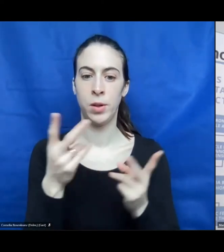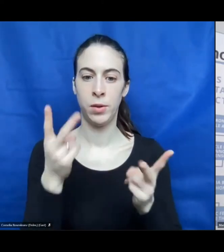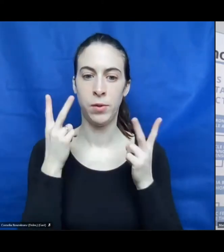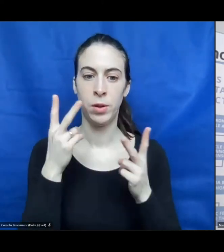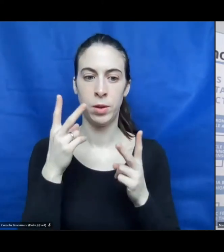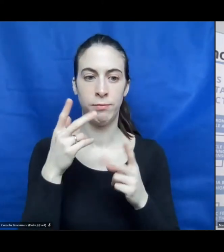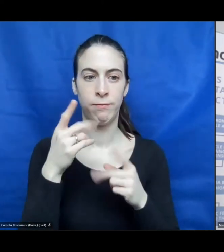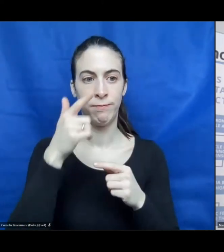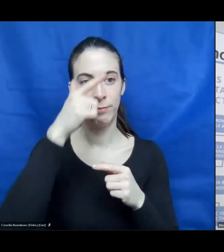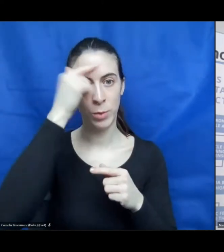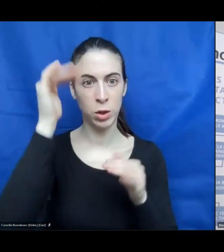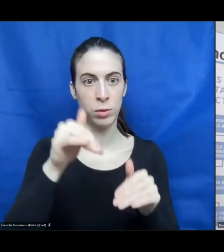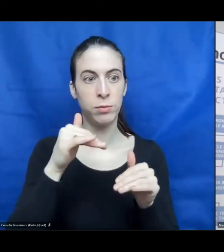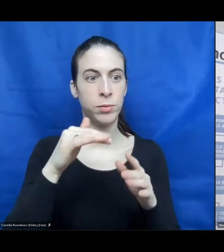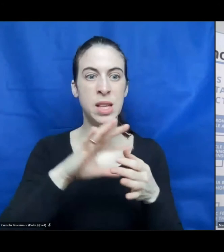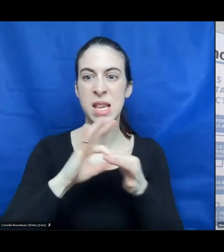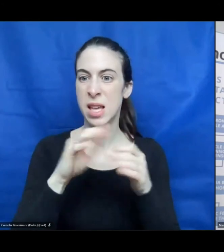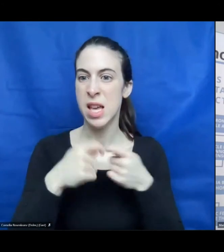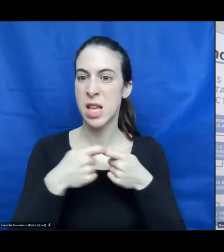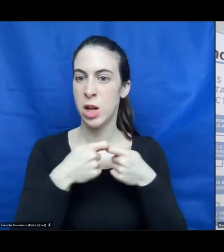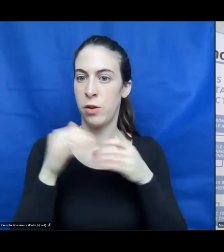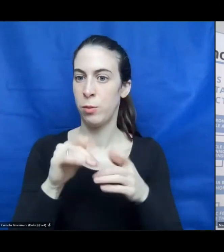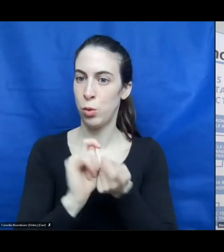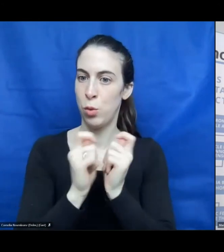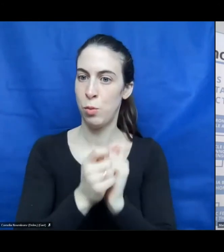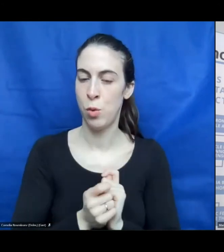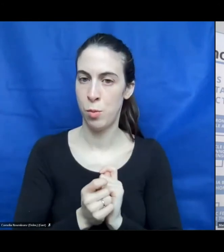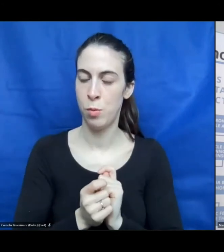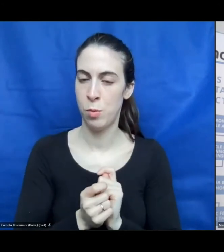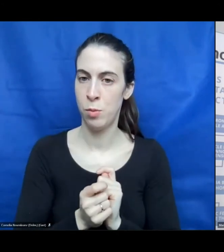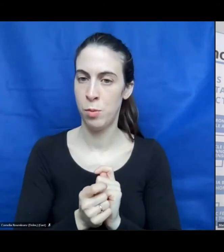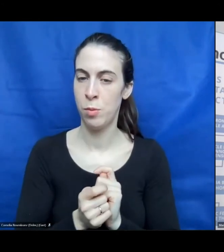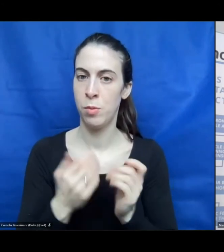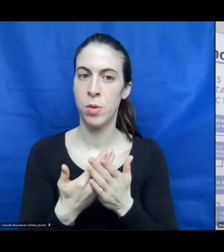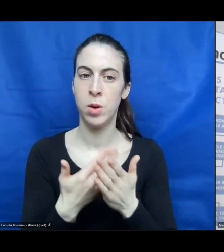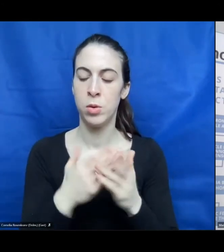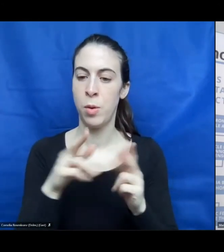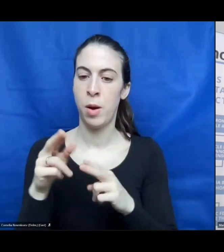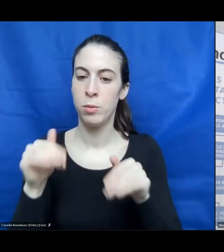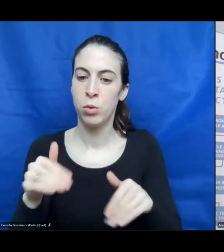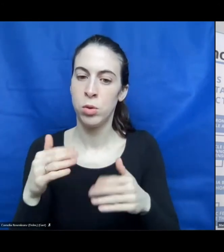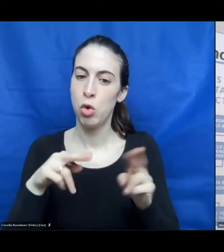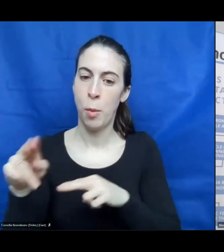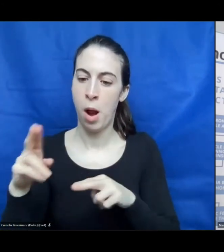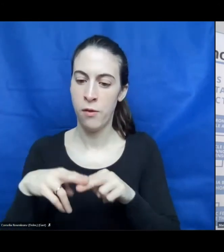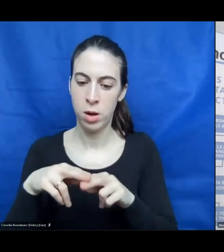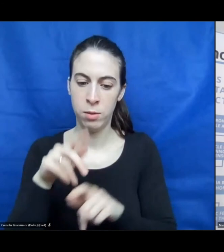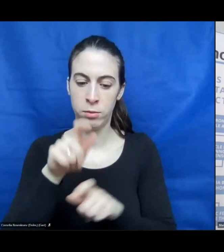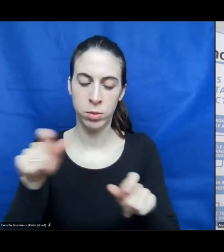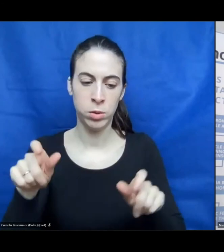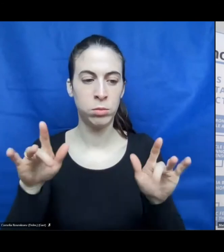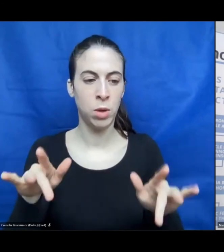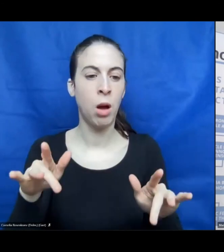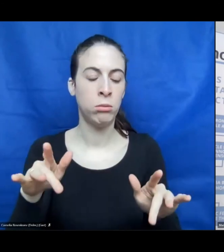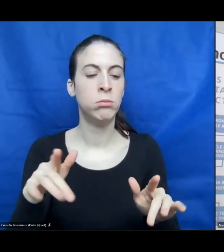society, because we think it should be quite normal in the society if people have a